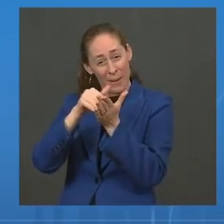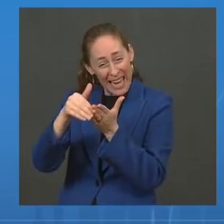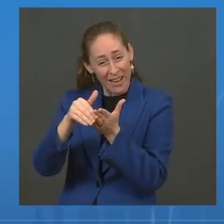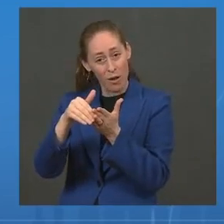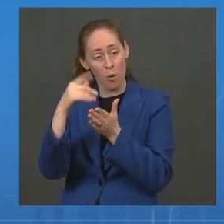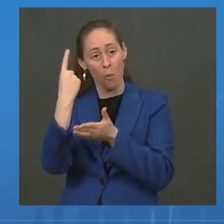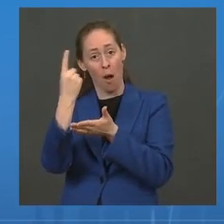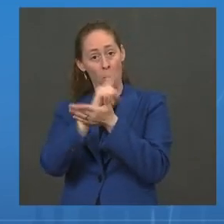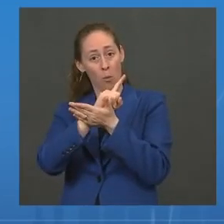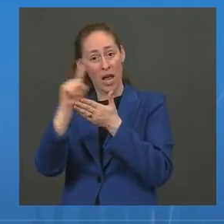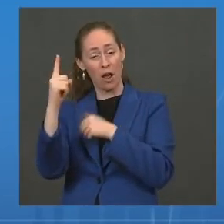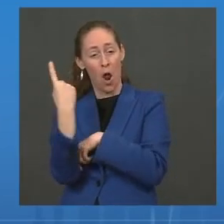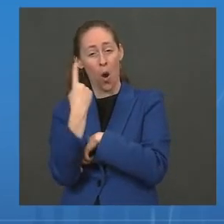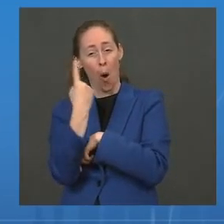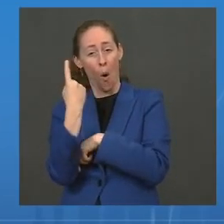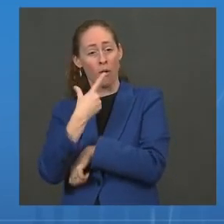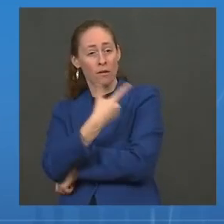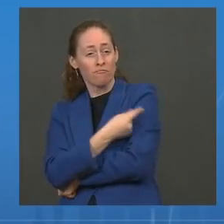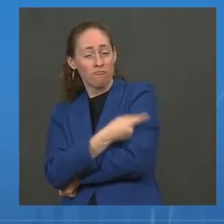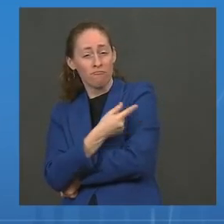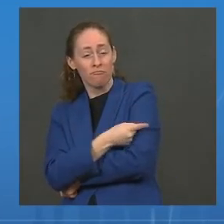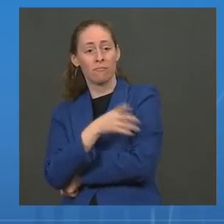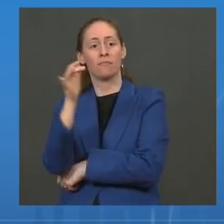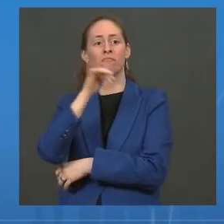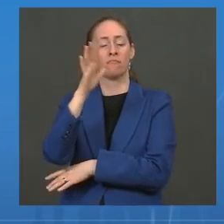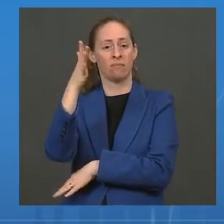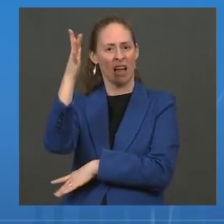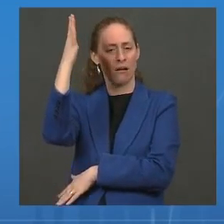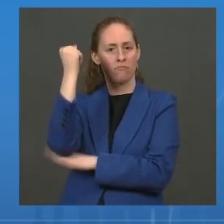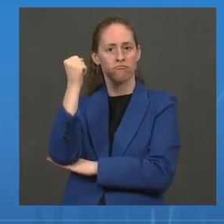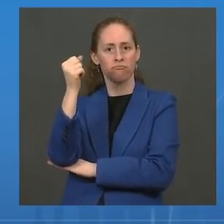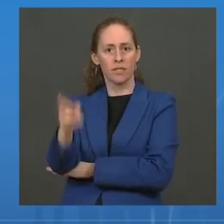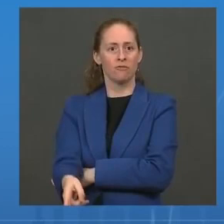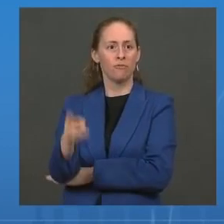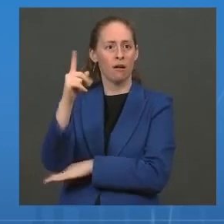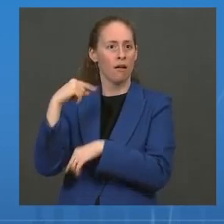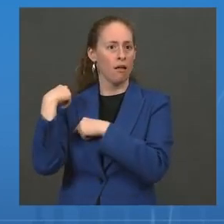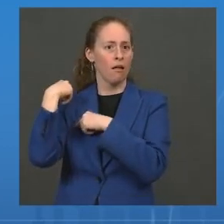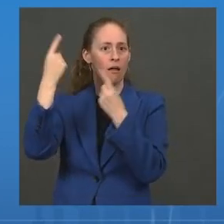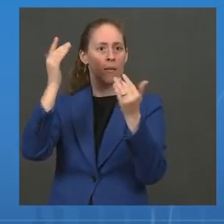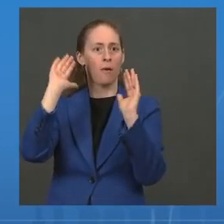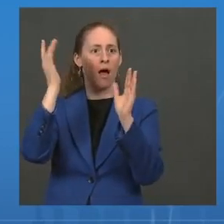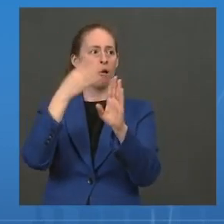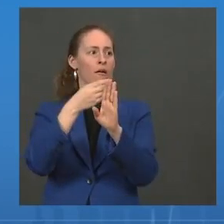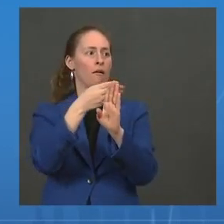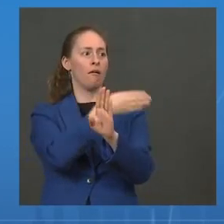in arms. That's the highest one-week total since before the summer, five months ago.